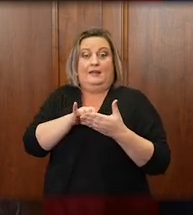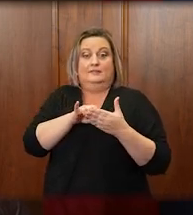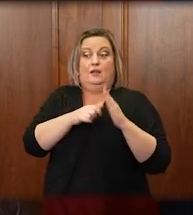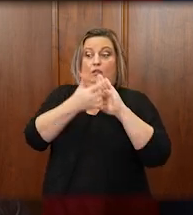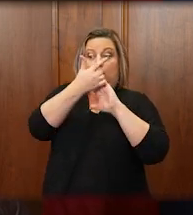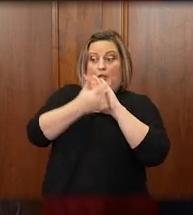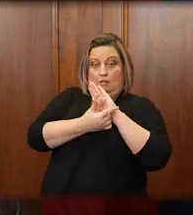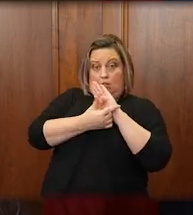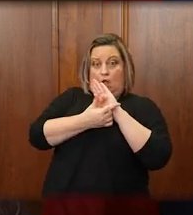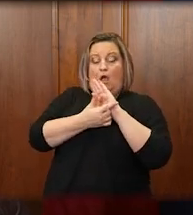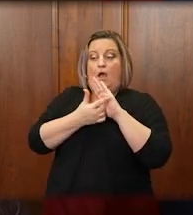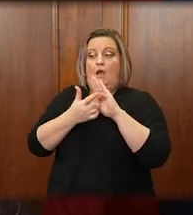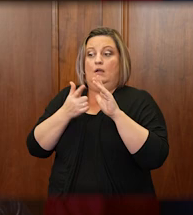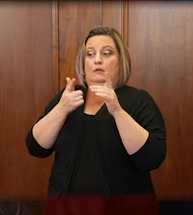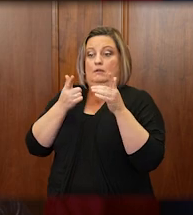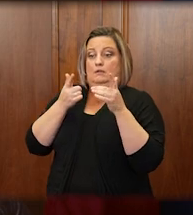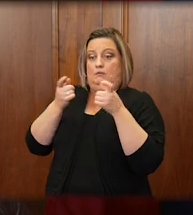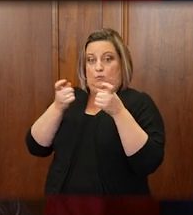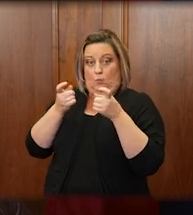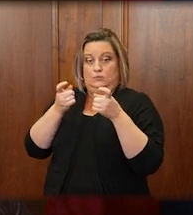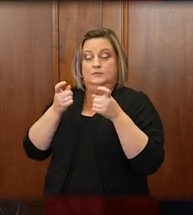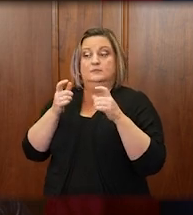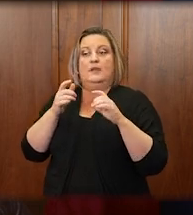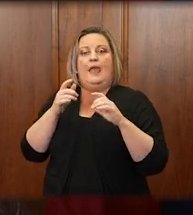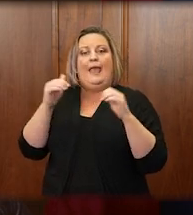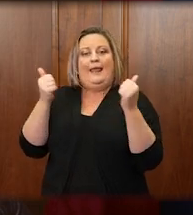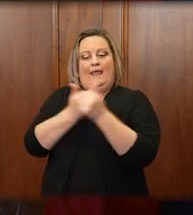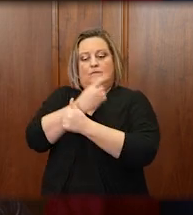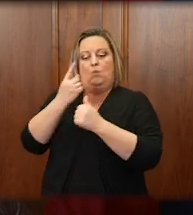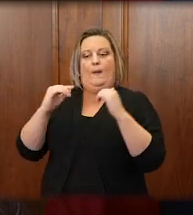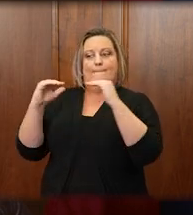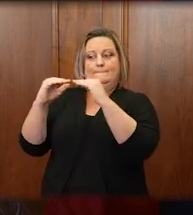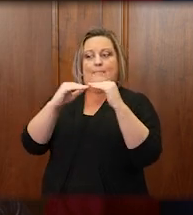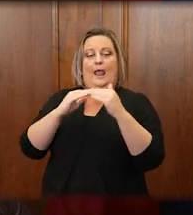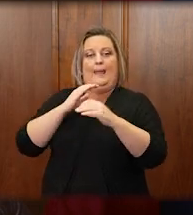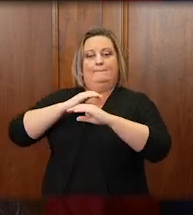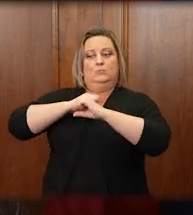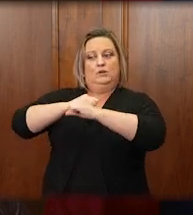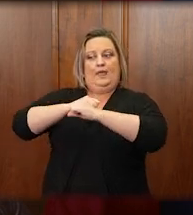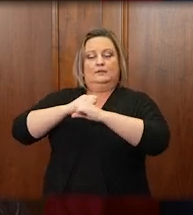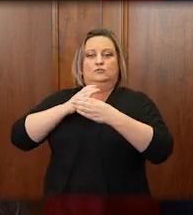everyone receives a fair process that protects the rights of all concerned.